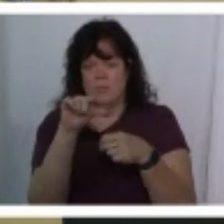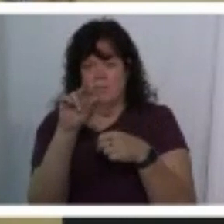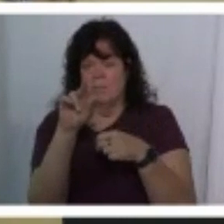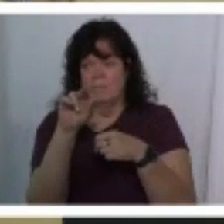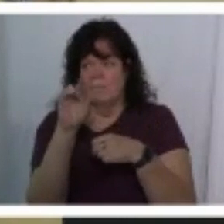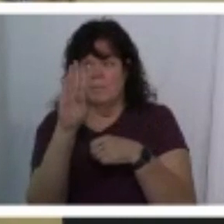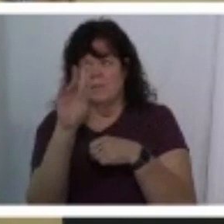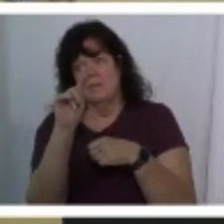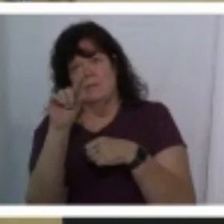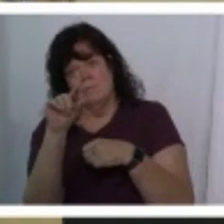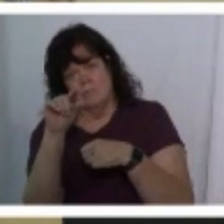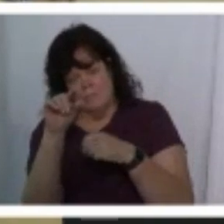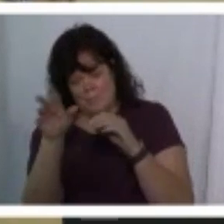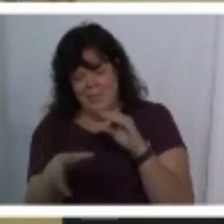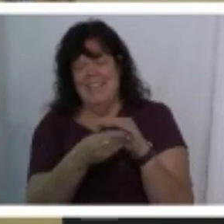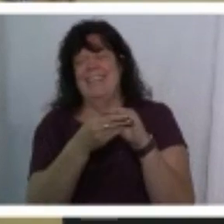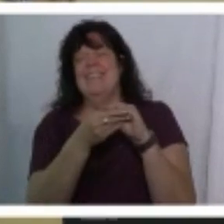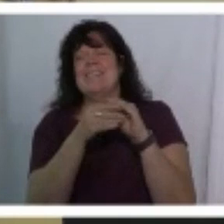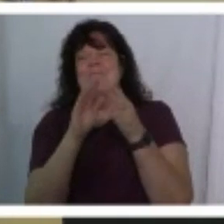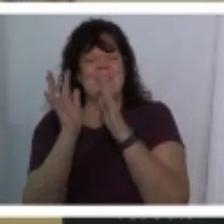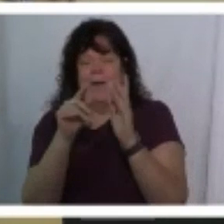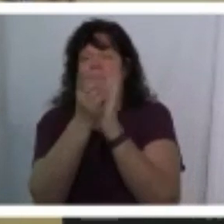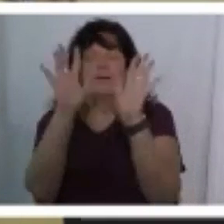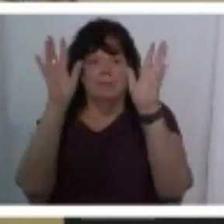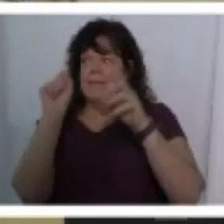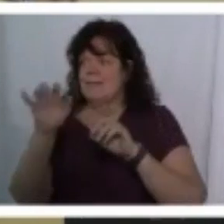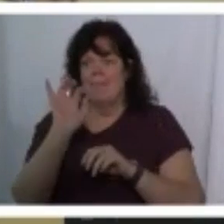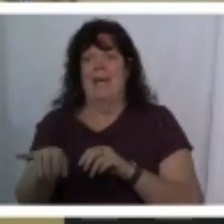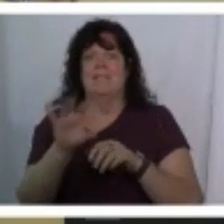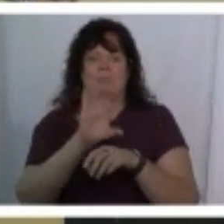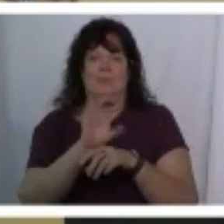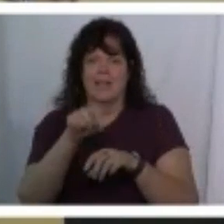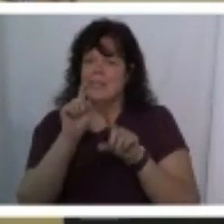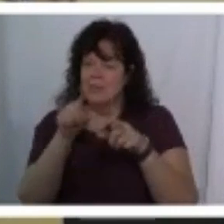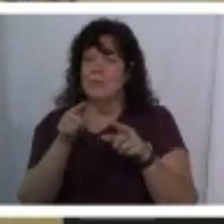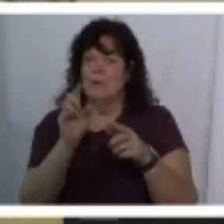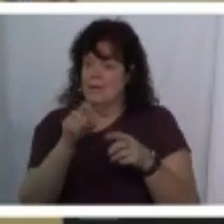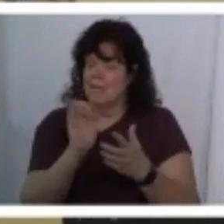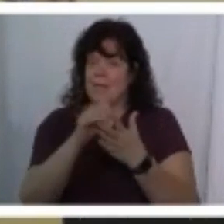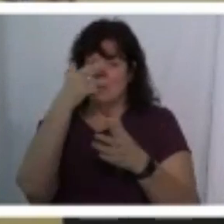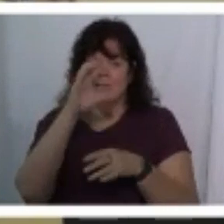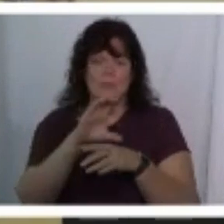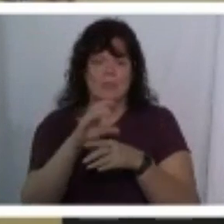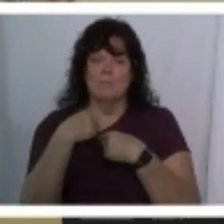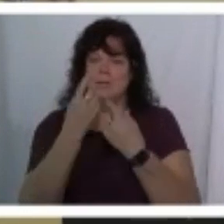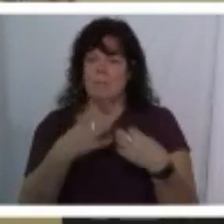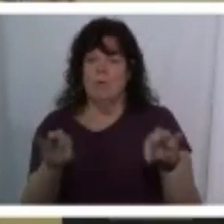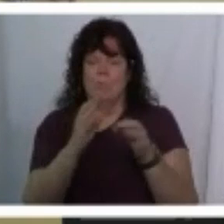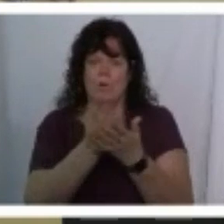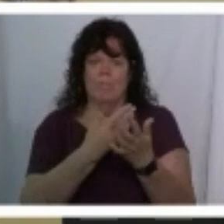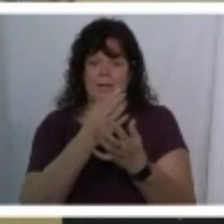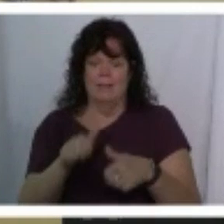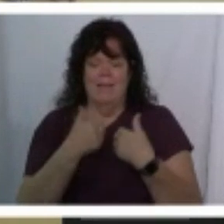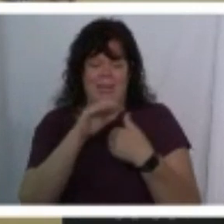that moment was like this is where i need to be because i need i needed that because church has been such an important part of my